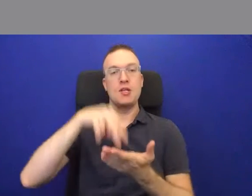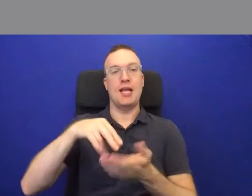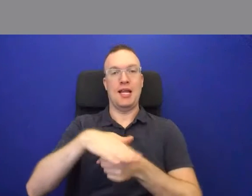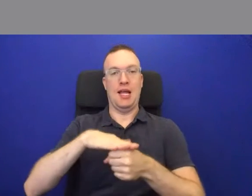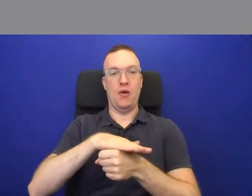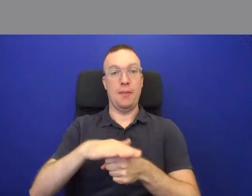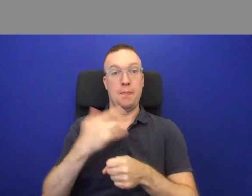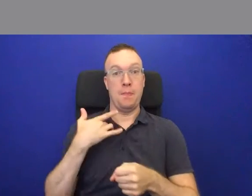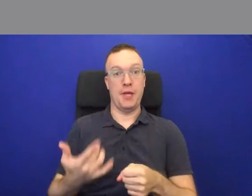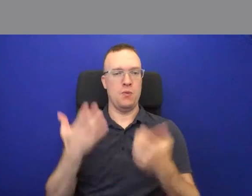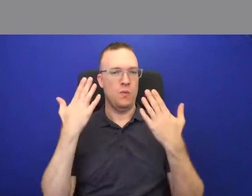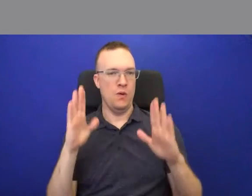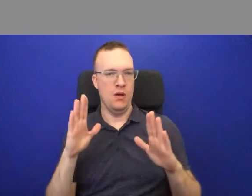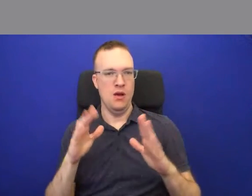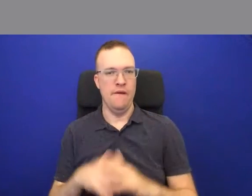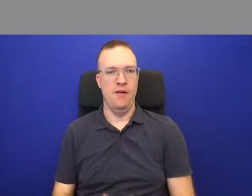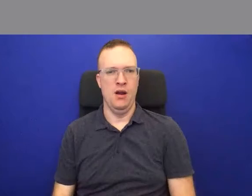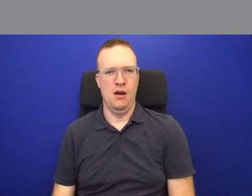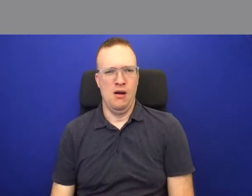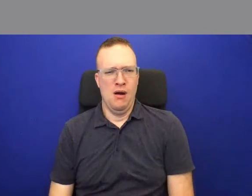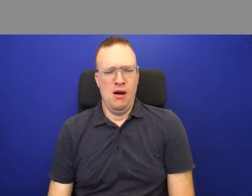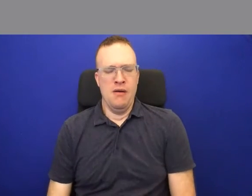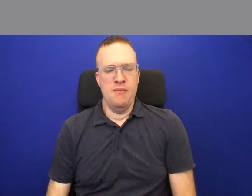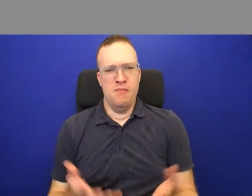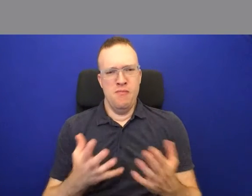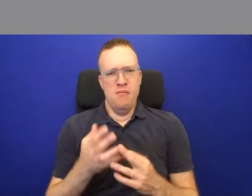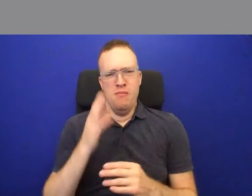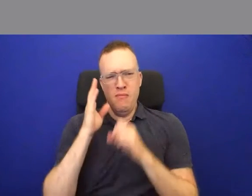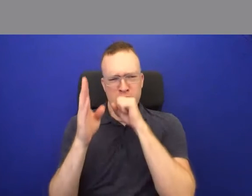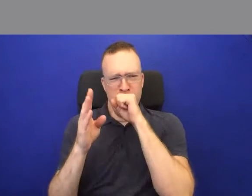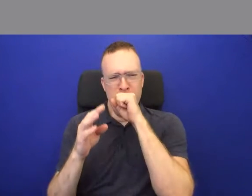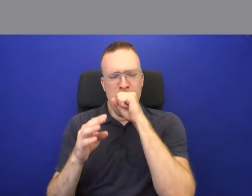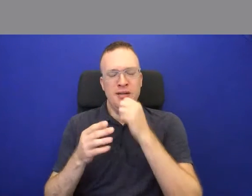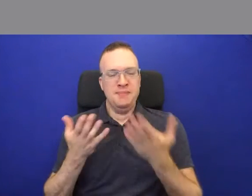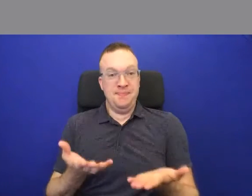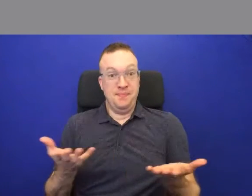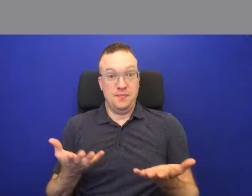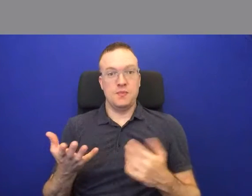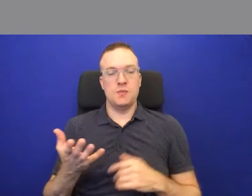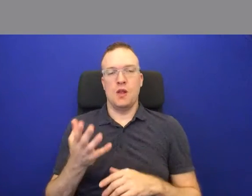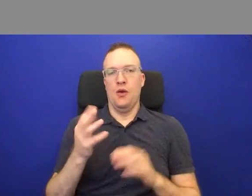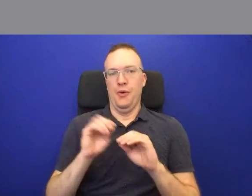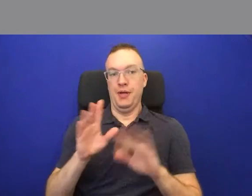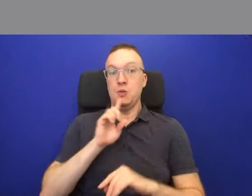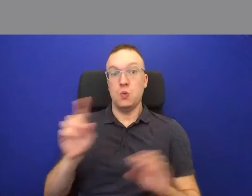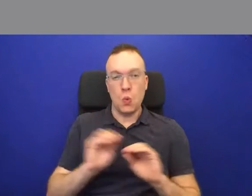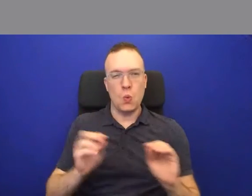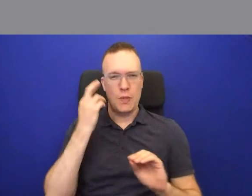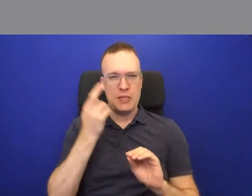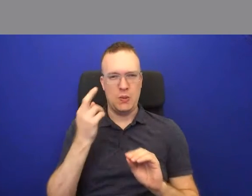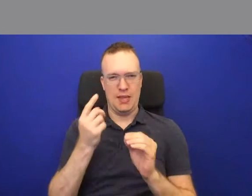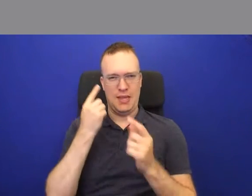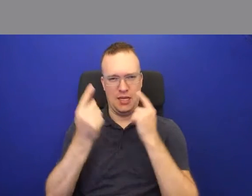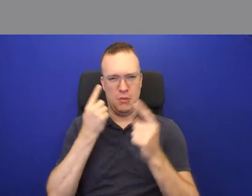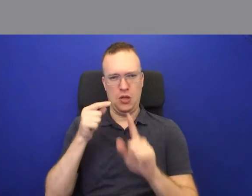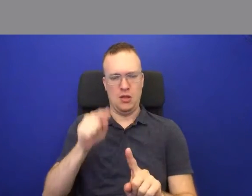don't necessarily know what's going to be up. And in fact, there is no reason for us to think of north as